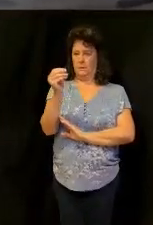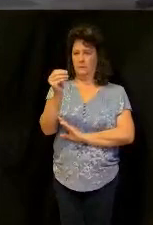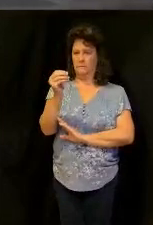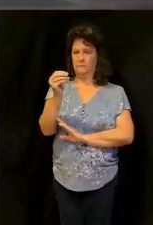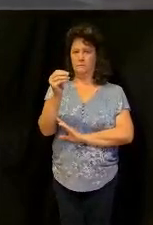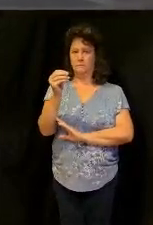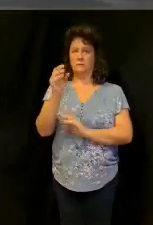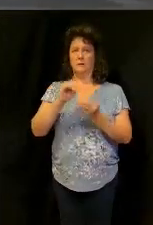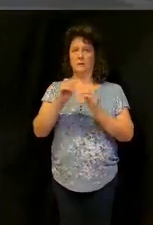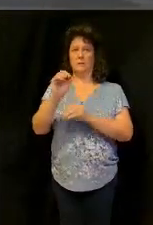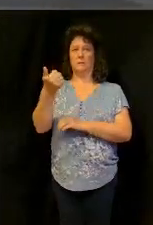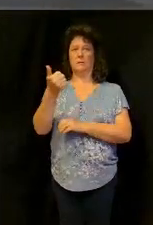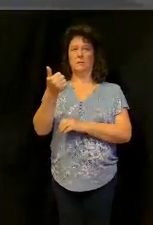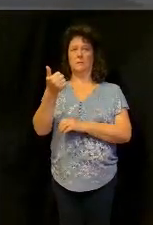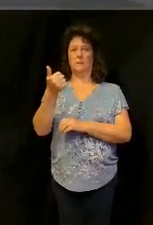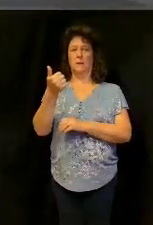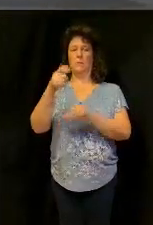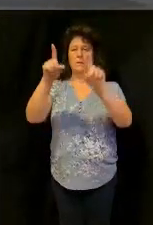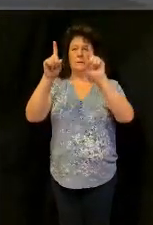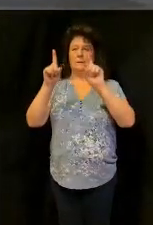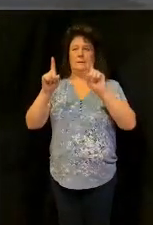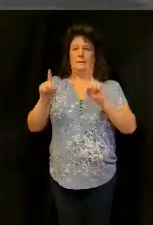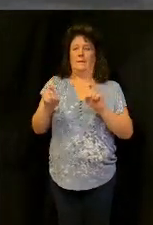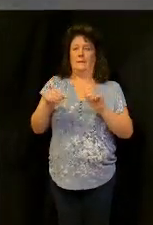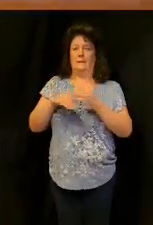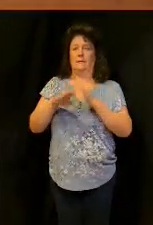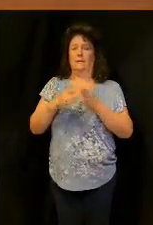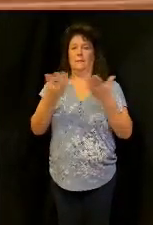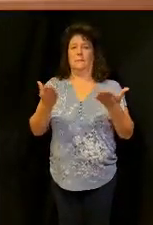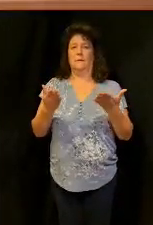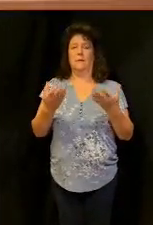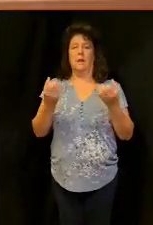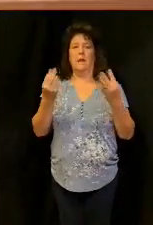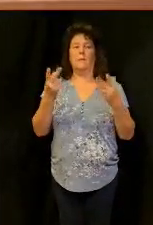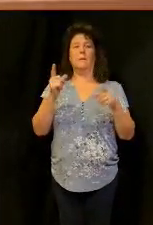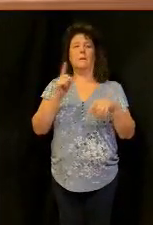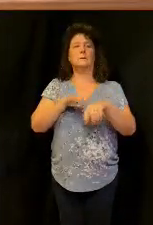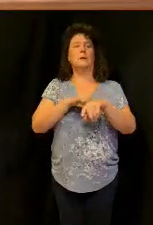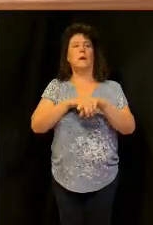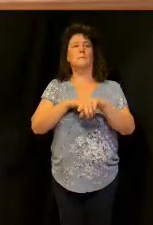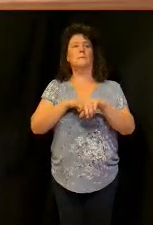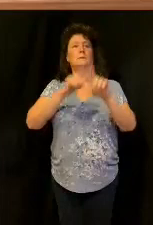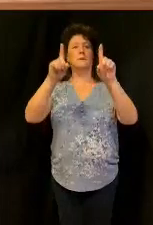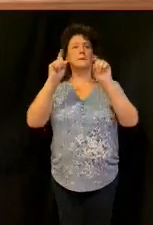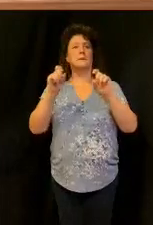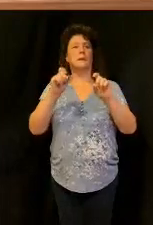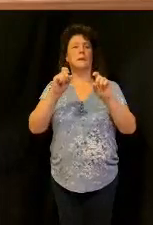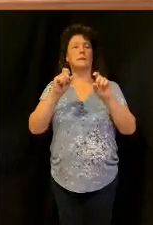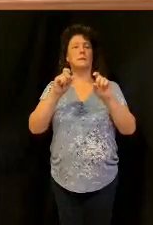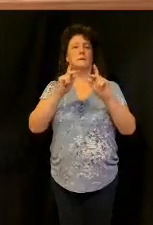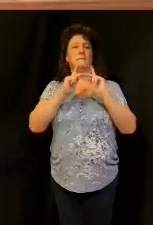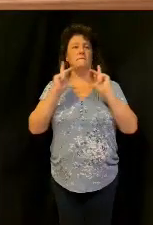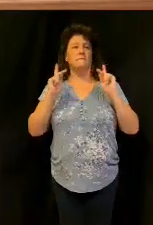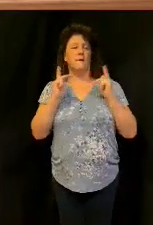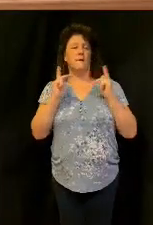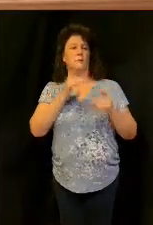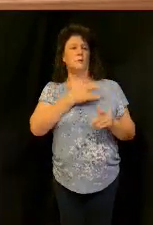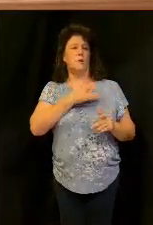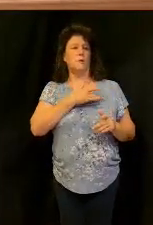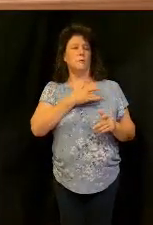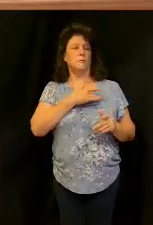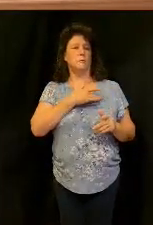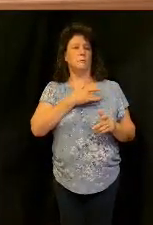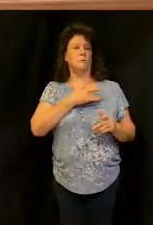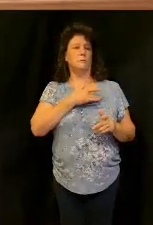the number ten is the number of testing in the Bible how many times did God test Pharaoh's heart with the plagues ten God tested Israel in the wilderness